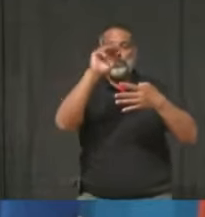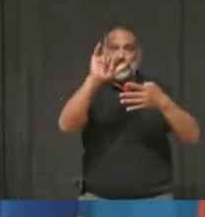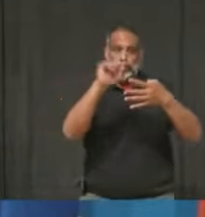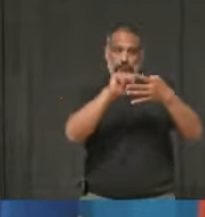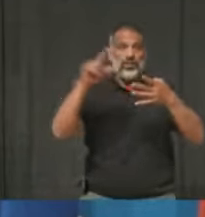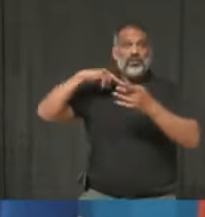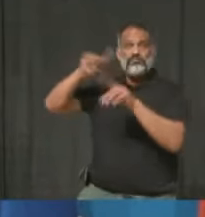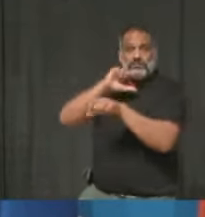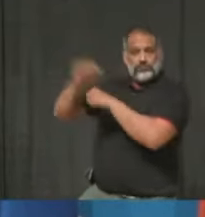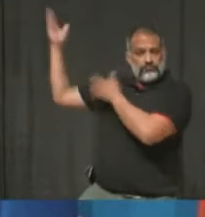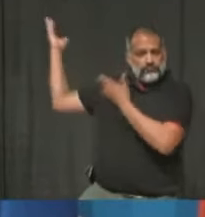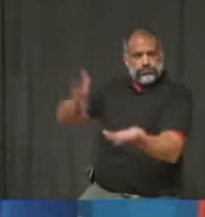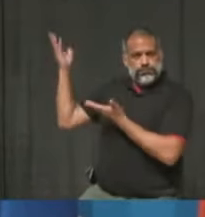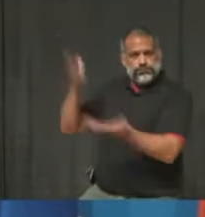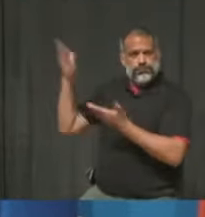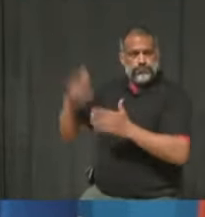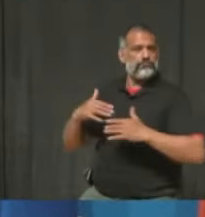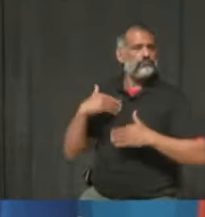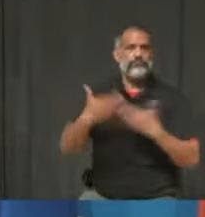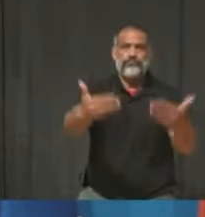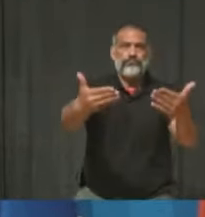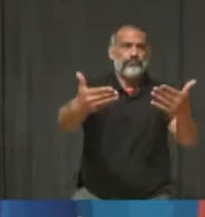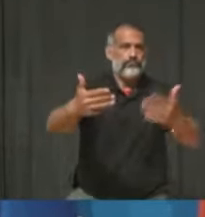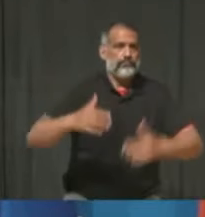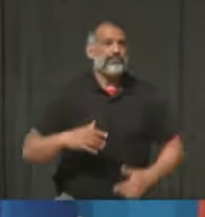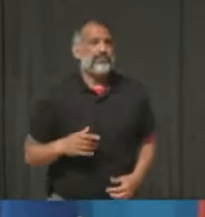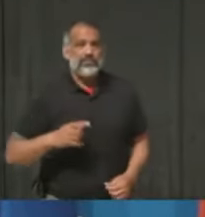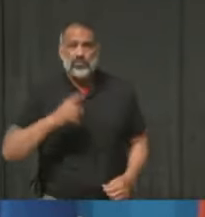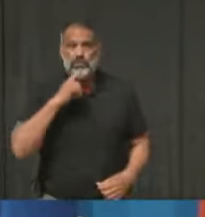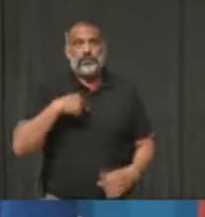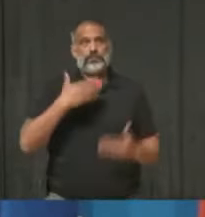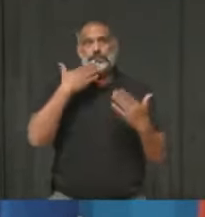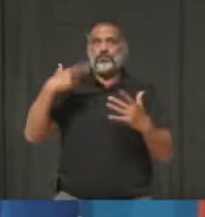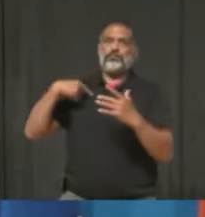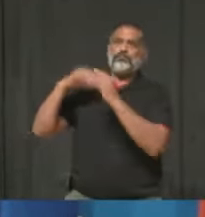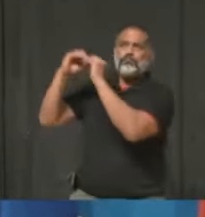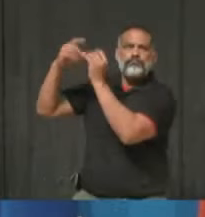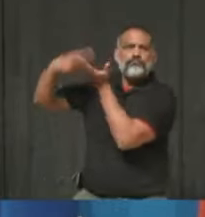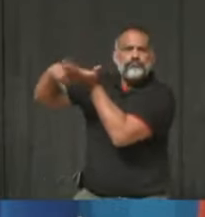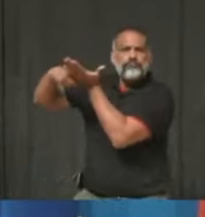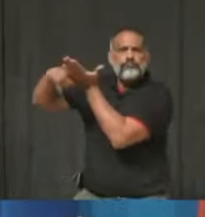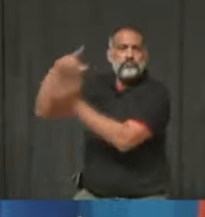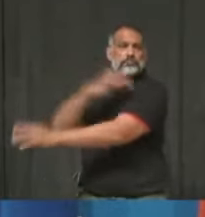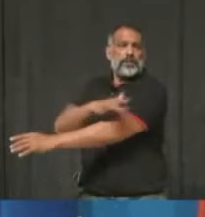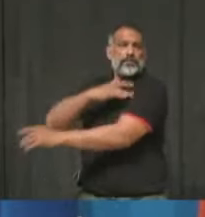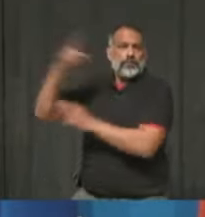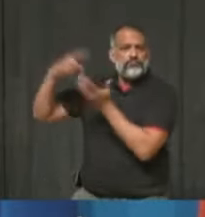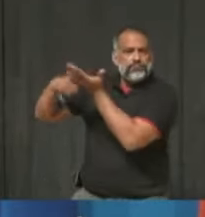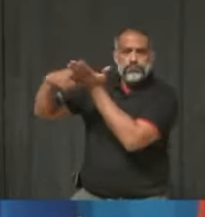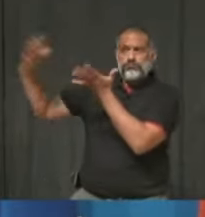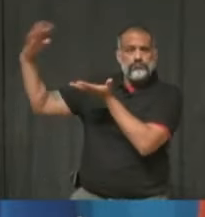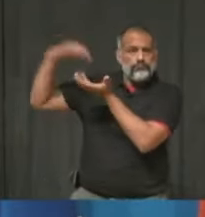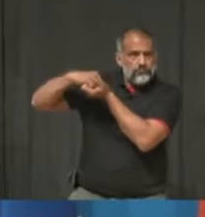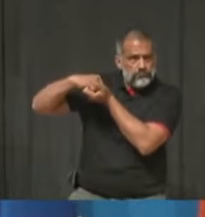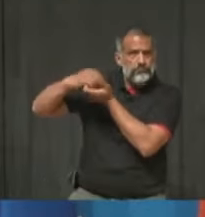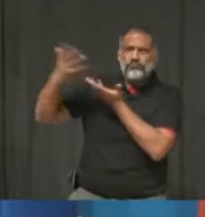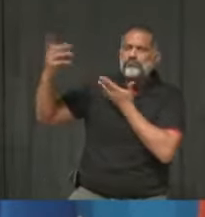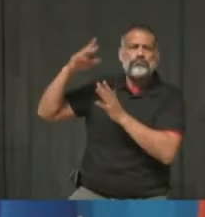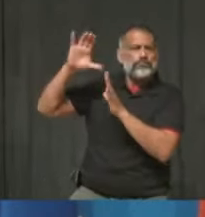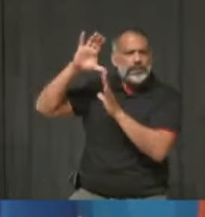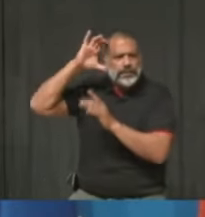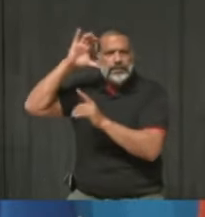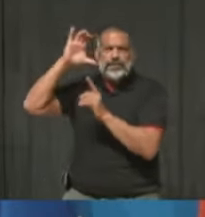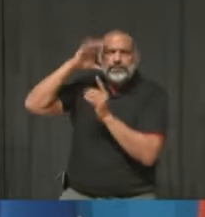And we're having active and promising conversations with our provincial partners to ensure we continue to get doses